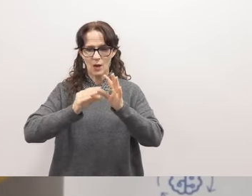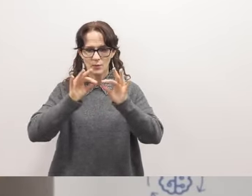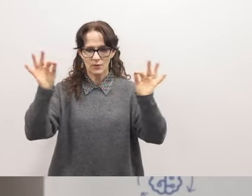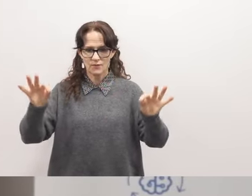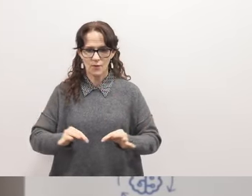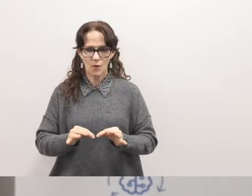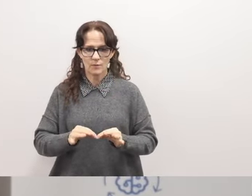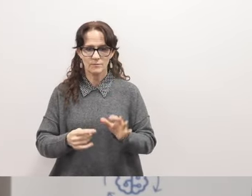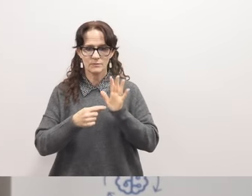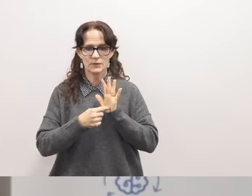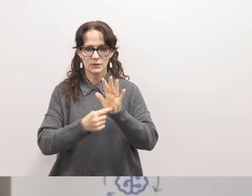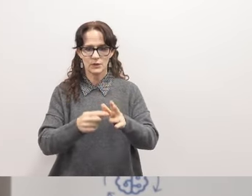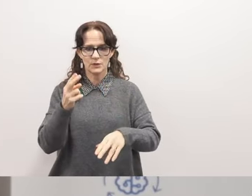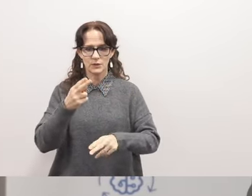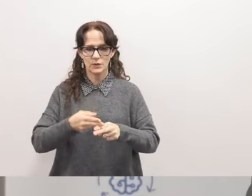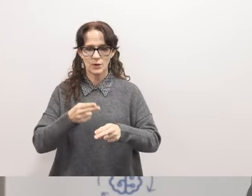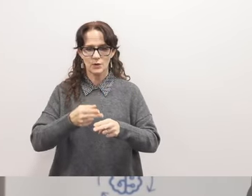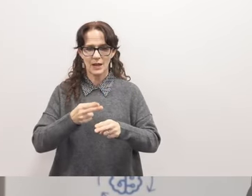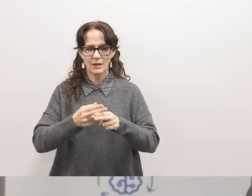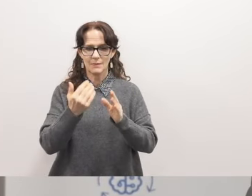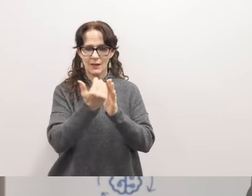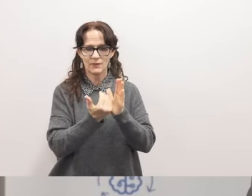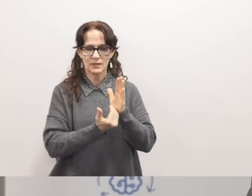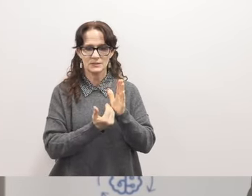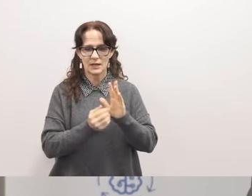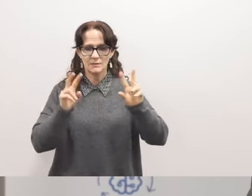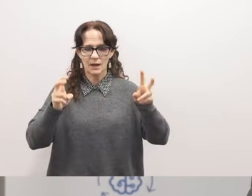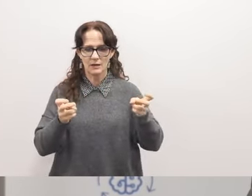and agenda item you wish to address